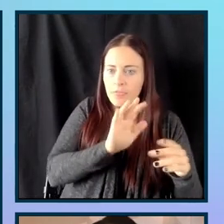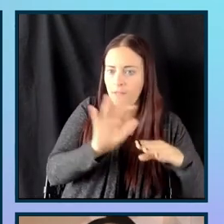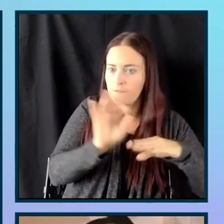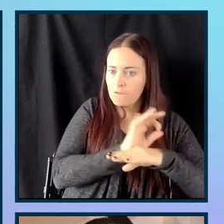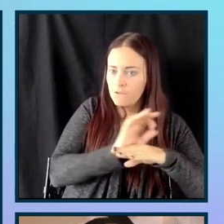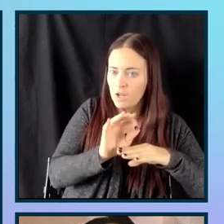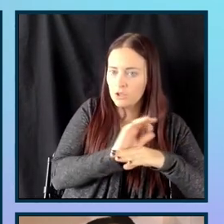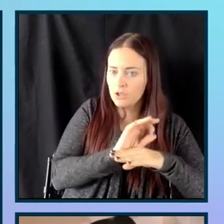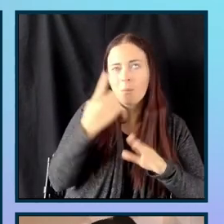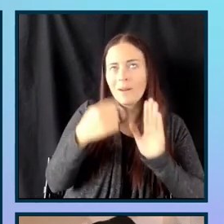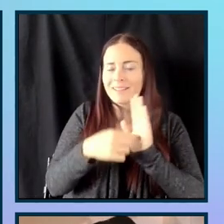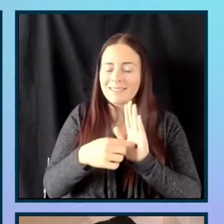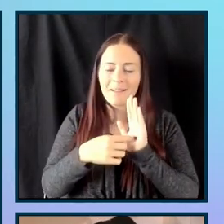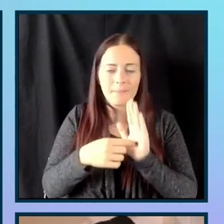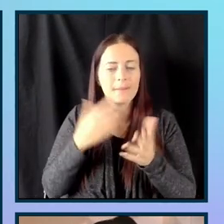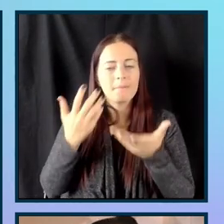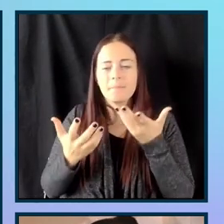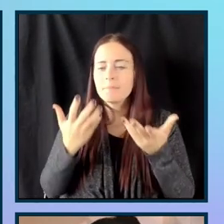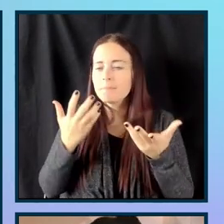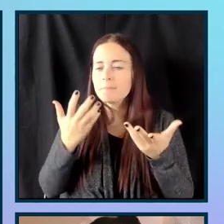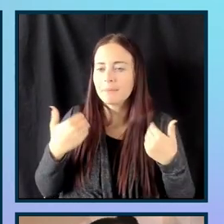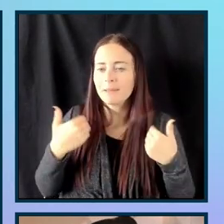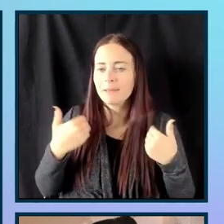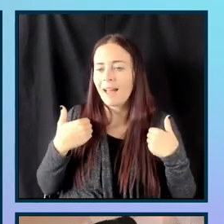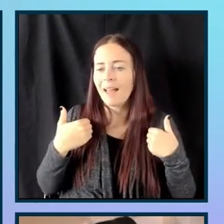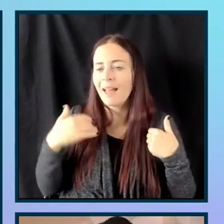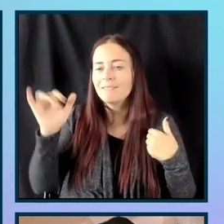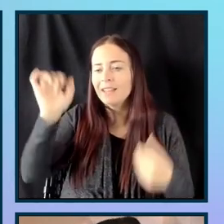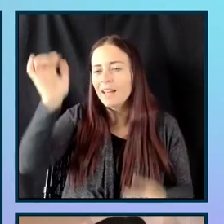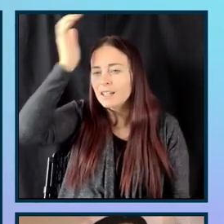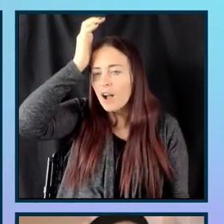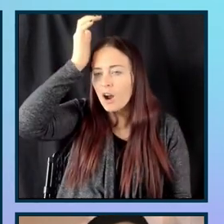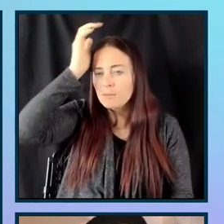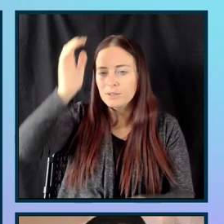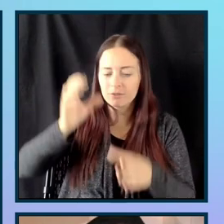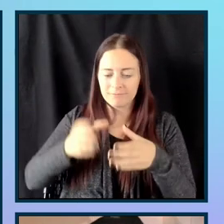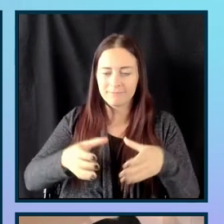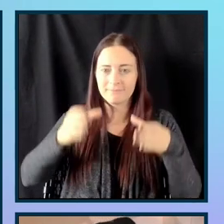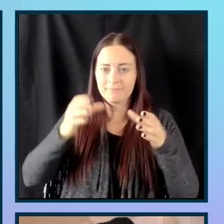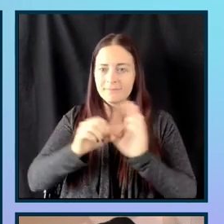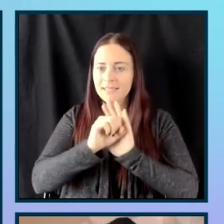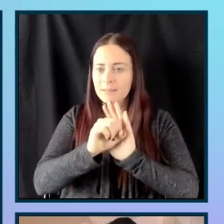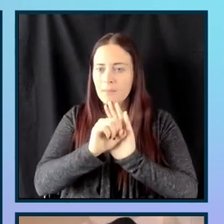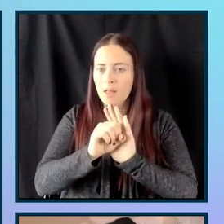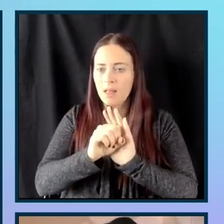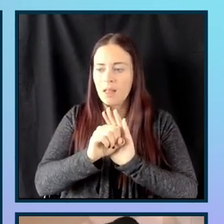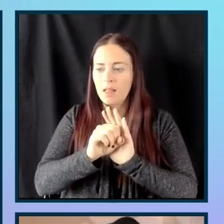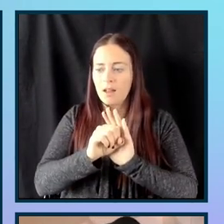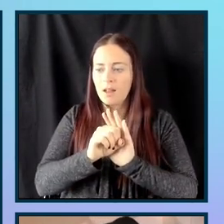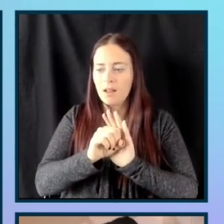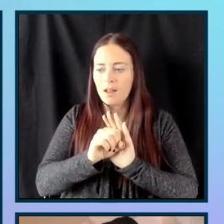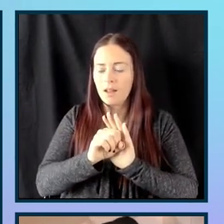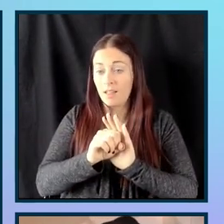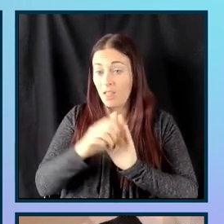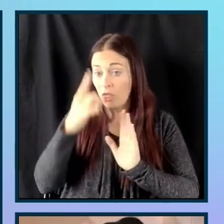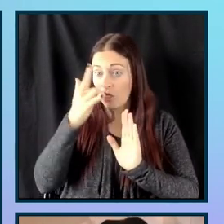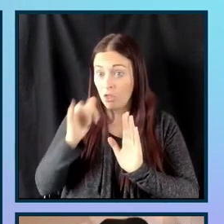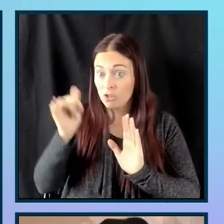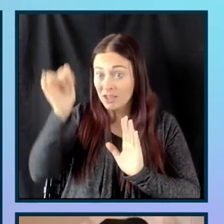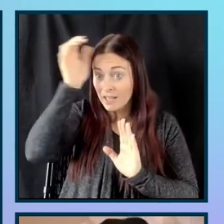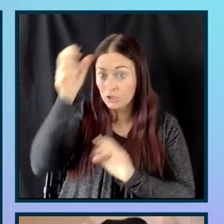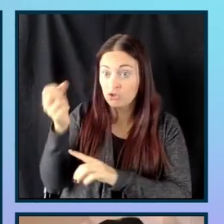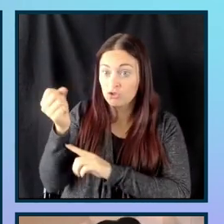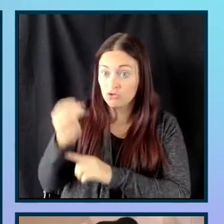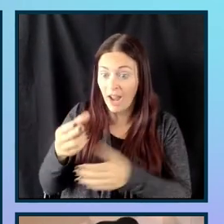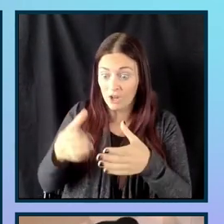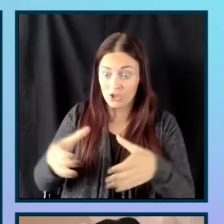One example is we might have a little trash can icon that deletes some information. We might not, even though it's a trash can, we might not want to call it a